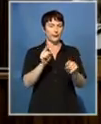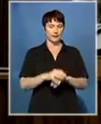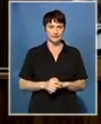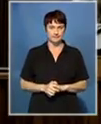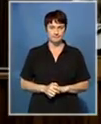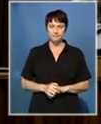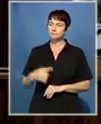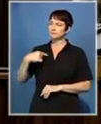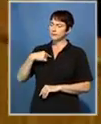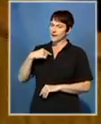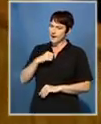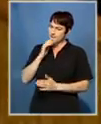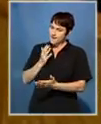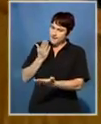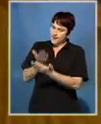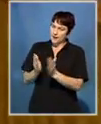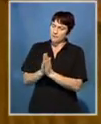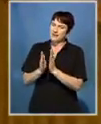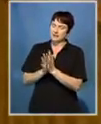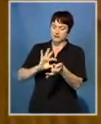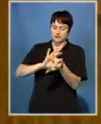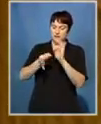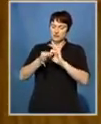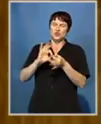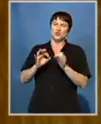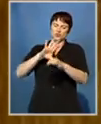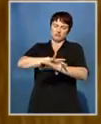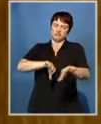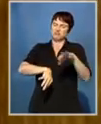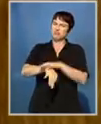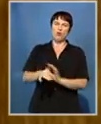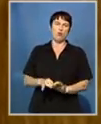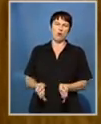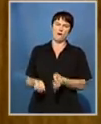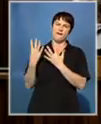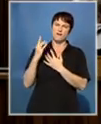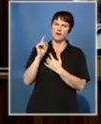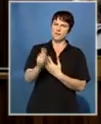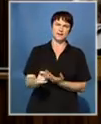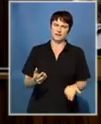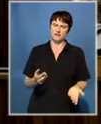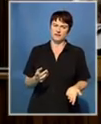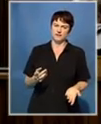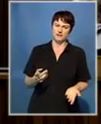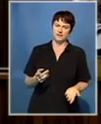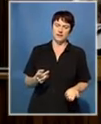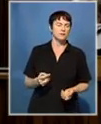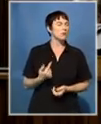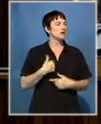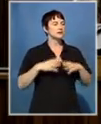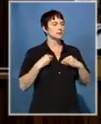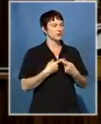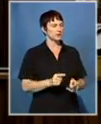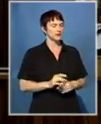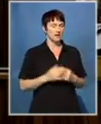like to bring the application to remove my chains on base of the judgment, state versus spirit. I'm not hearing that